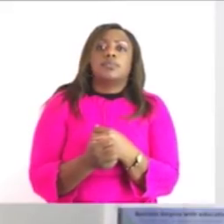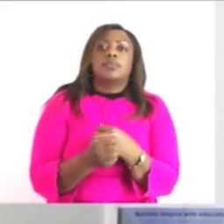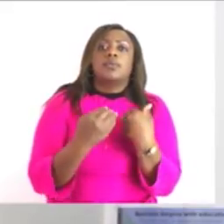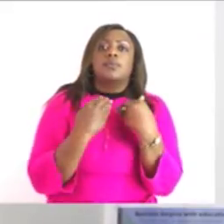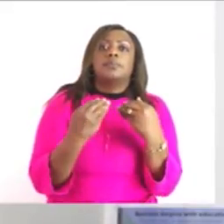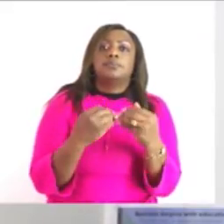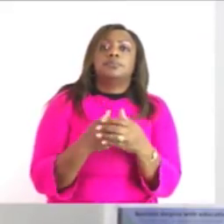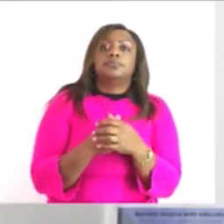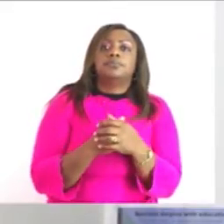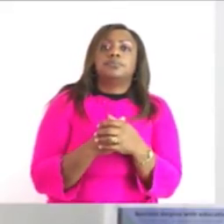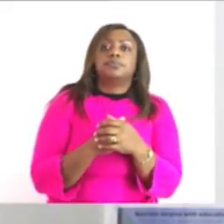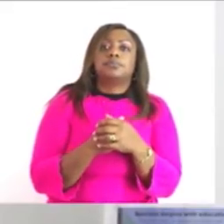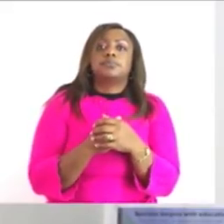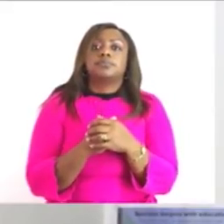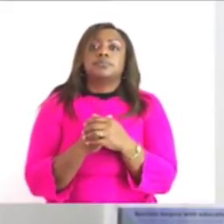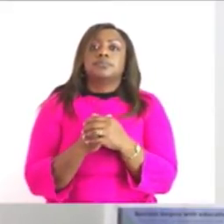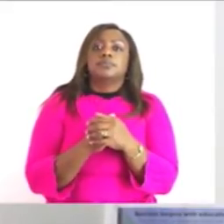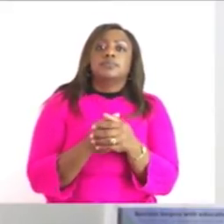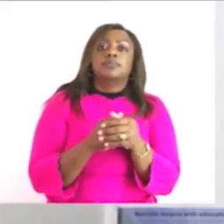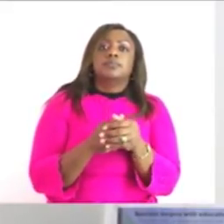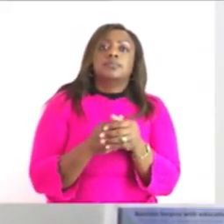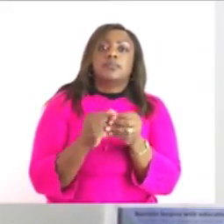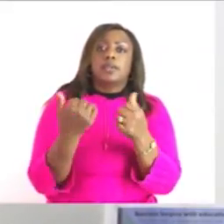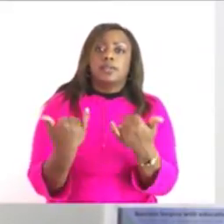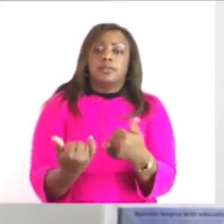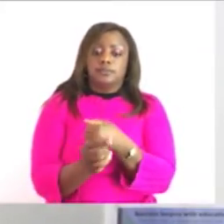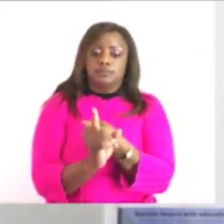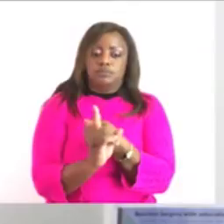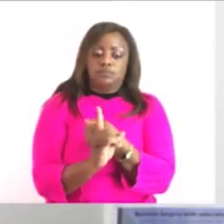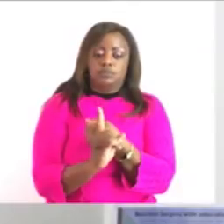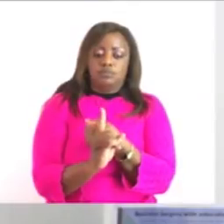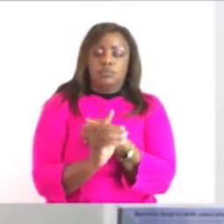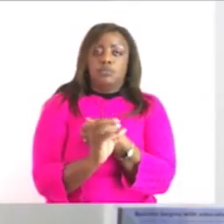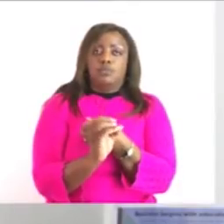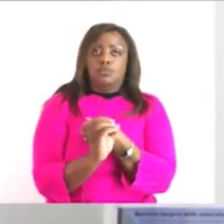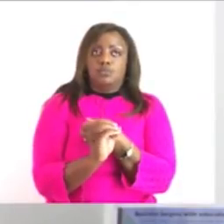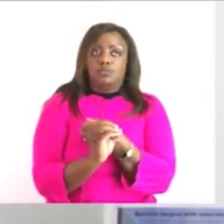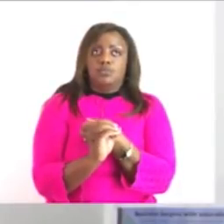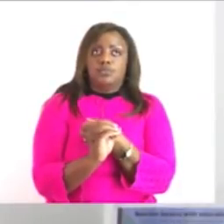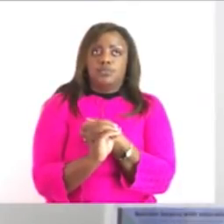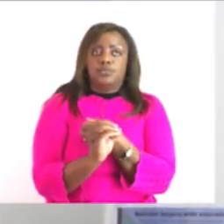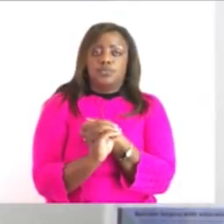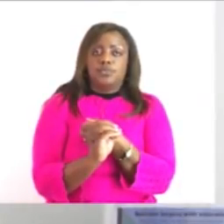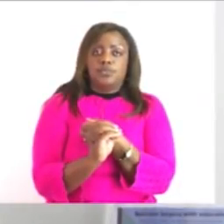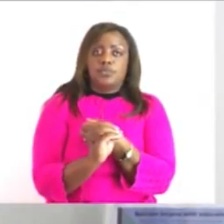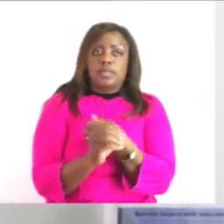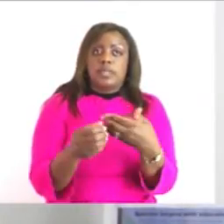yeah so that is at zero so you're going to help me to measure